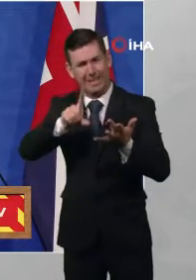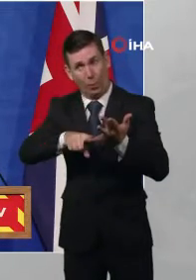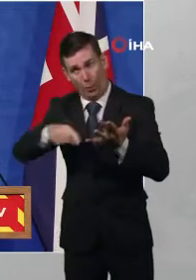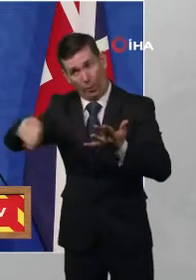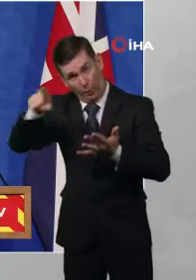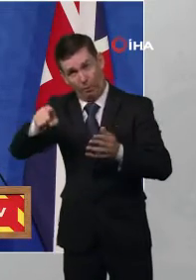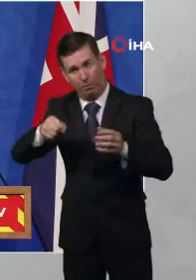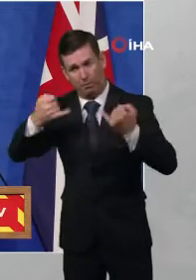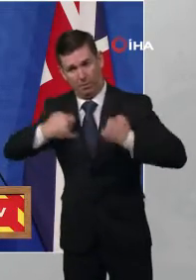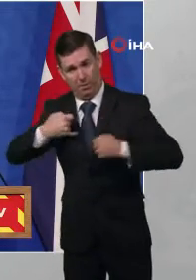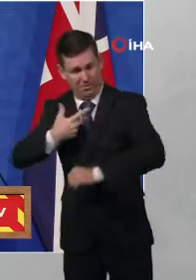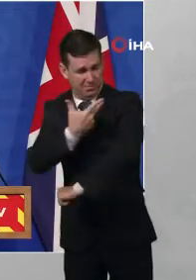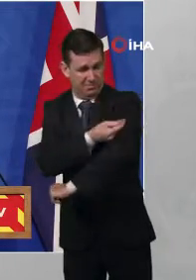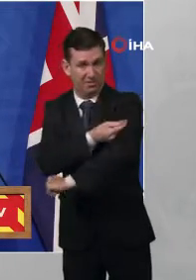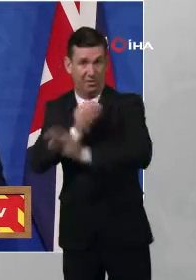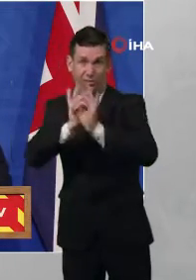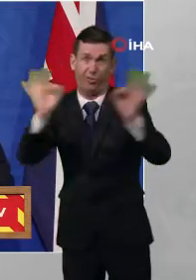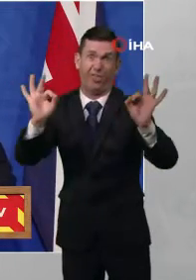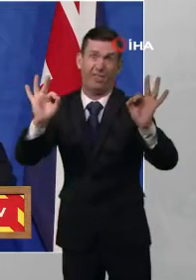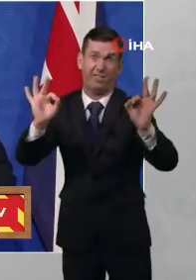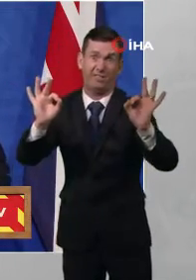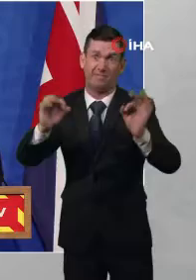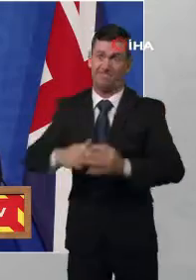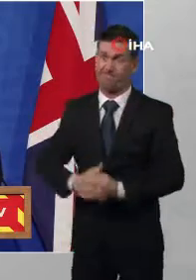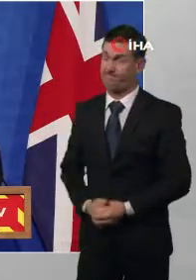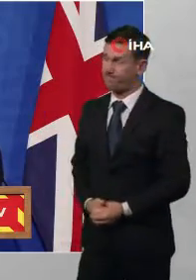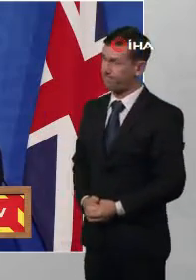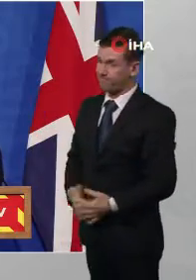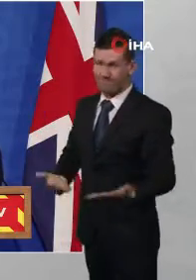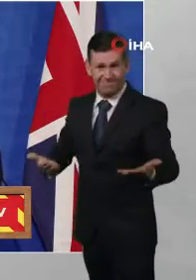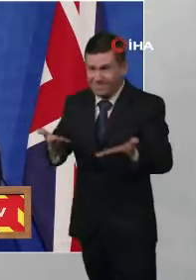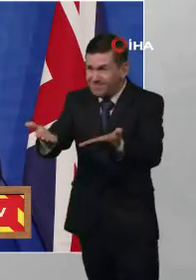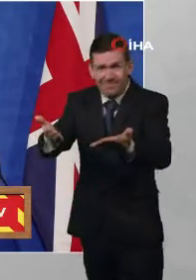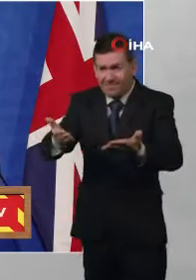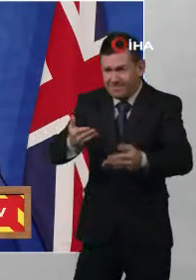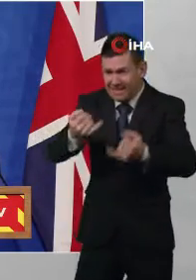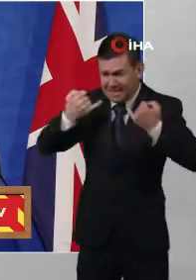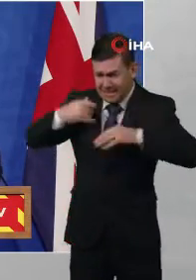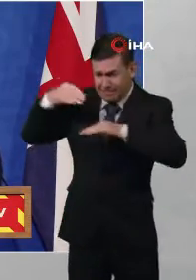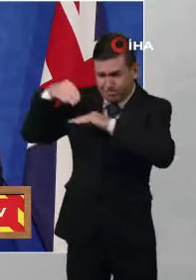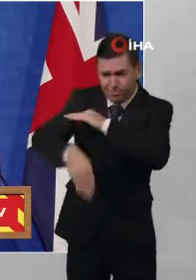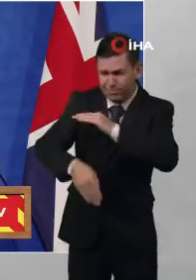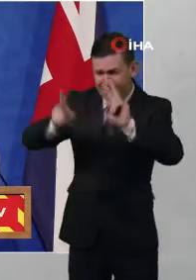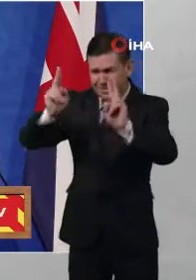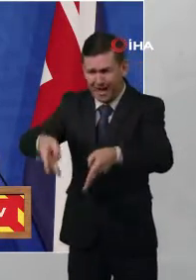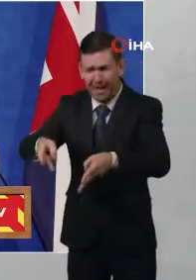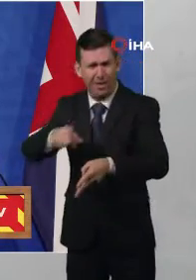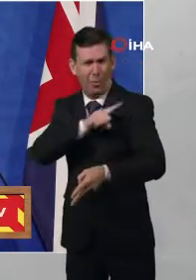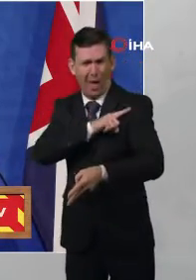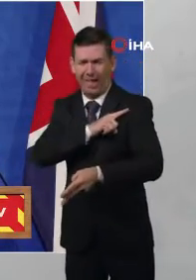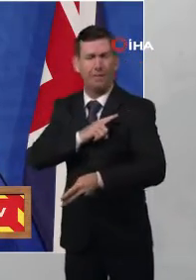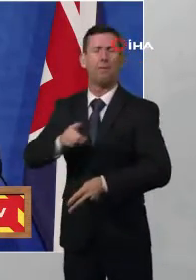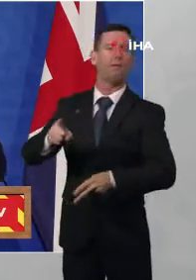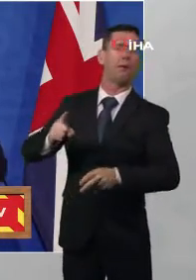vaccination at all. People are dying needlessly because they haven't had their jabs and they haven't had that